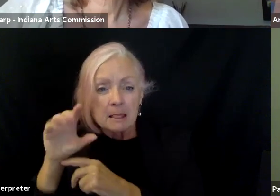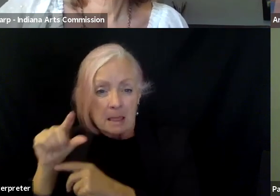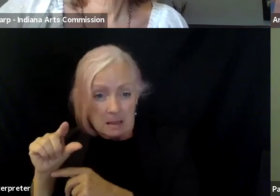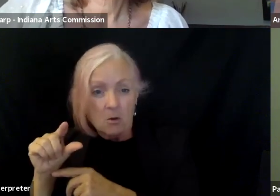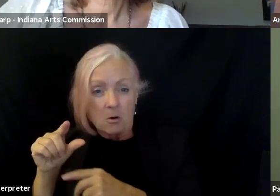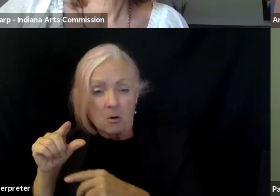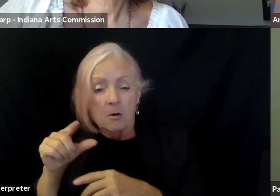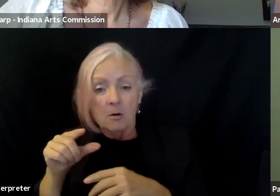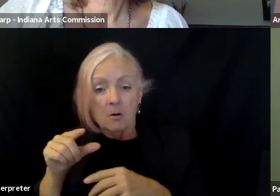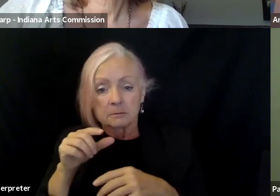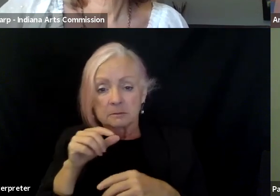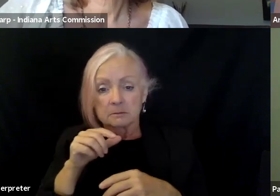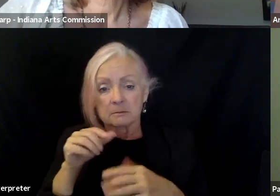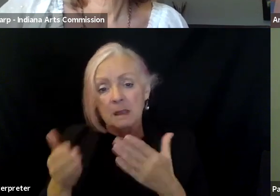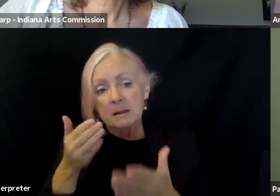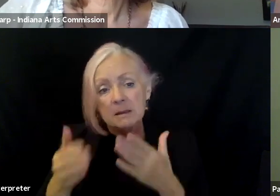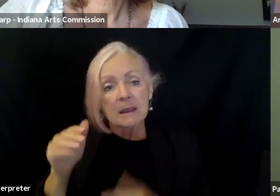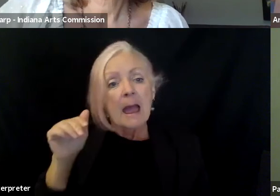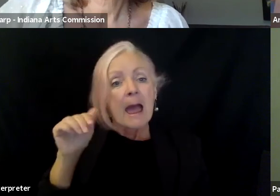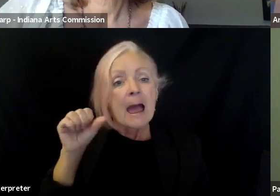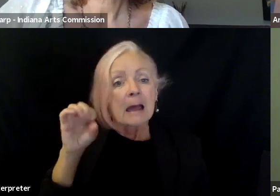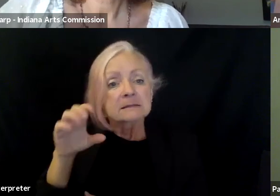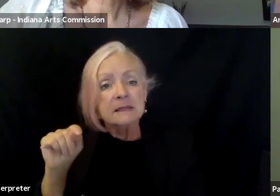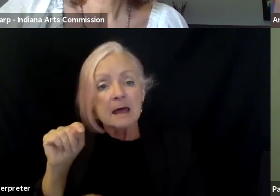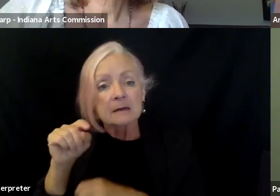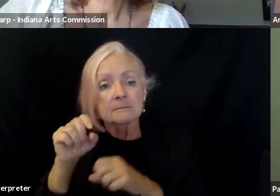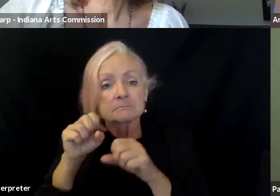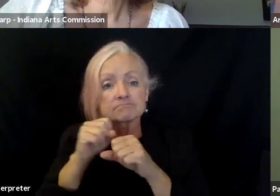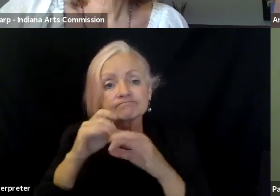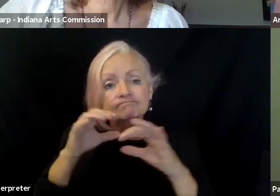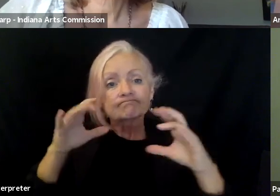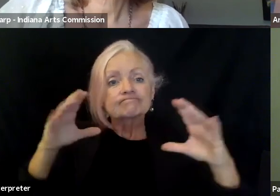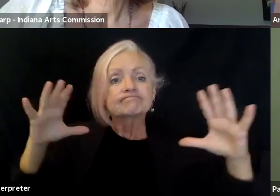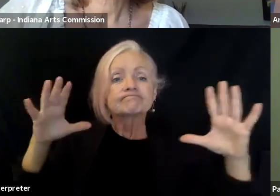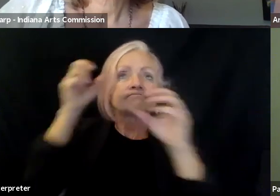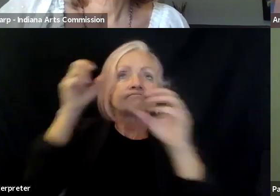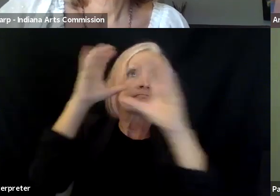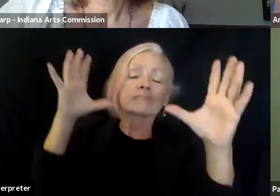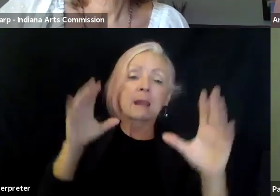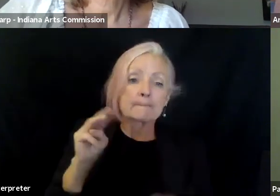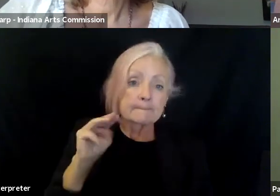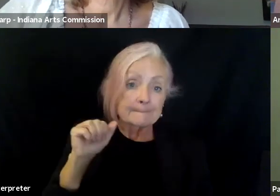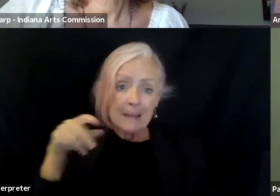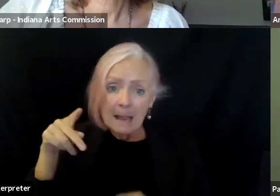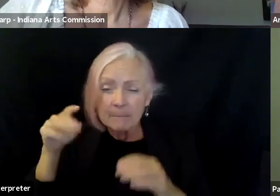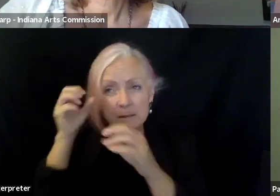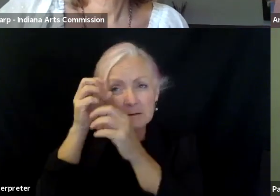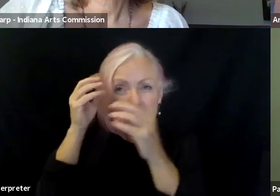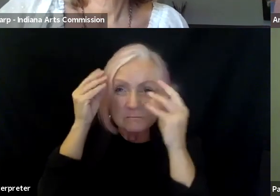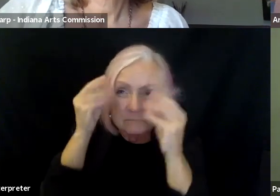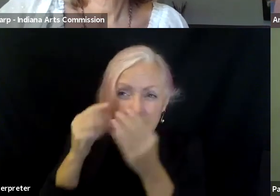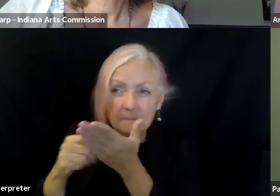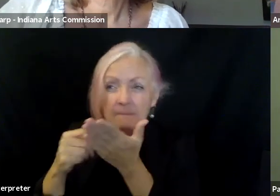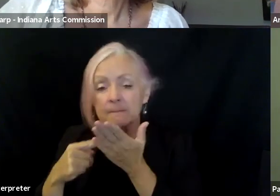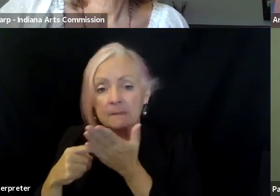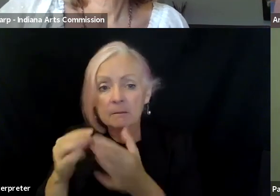that like asset mapping or discovering process is what's ahead for your community. This is a long-term process and it's important for you to pace yourself